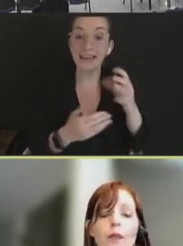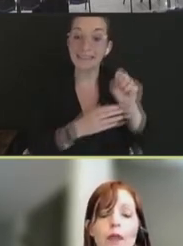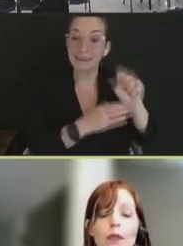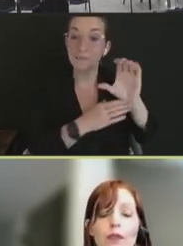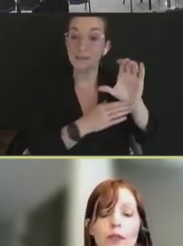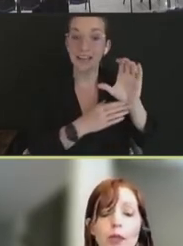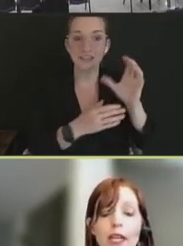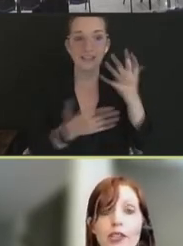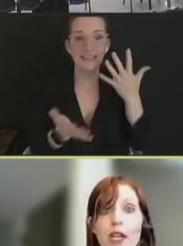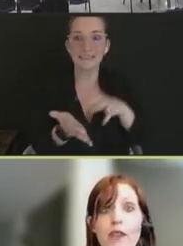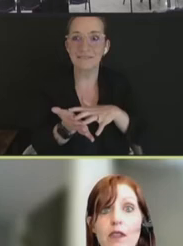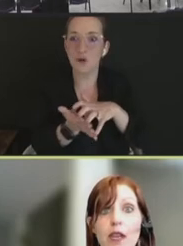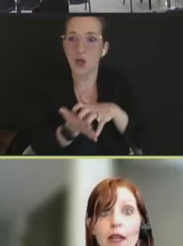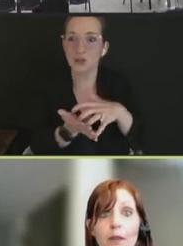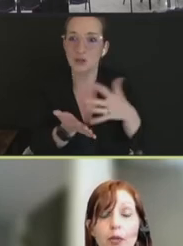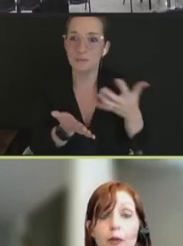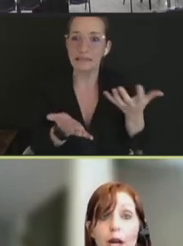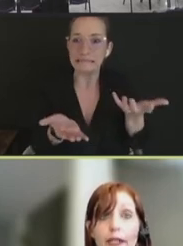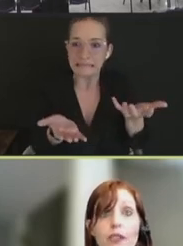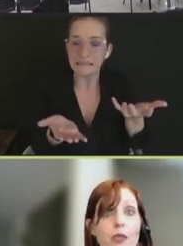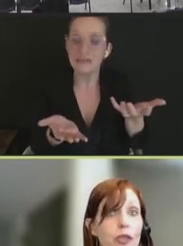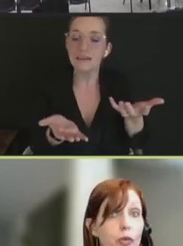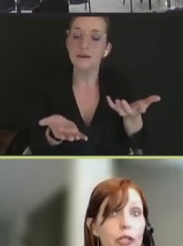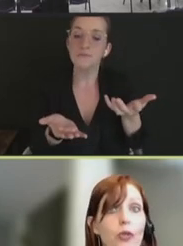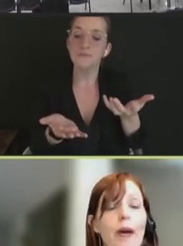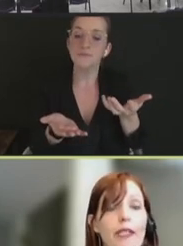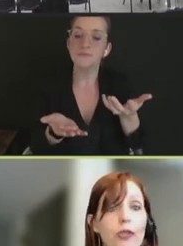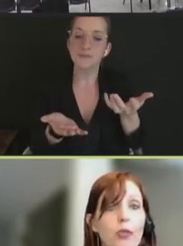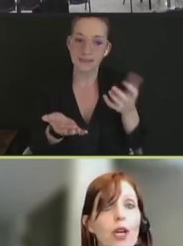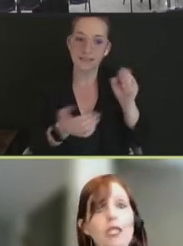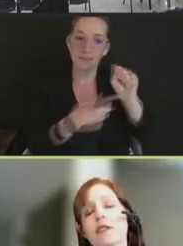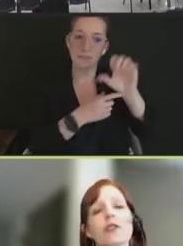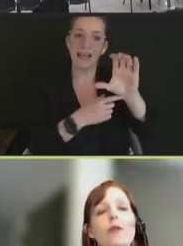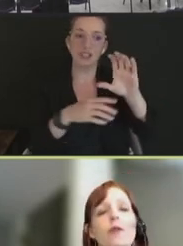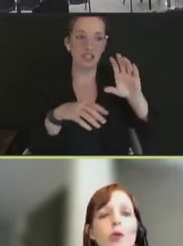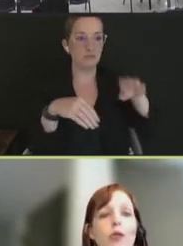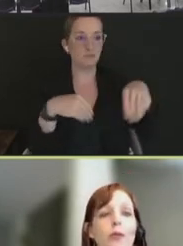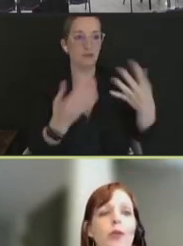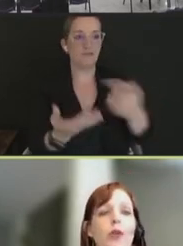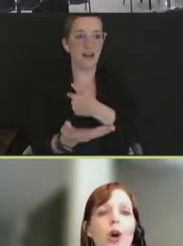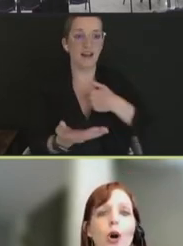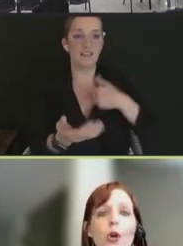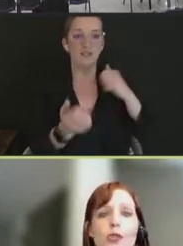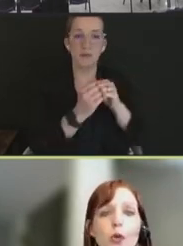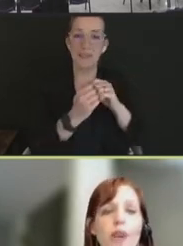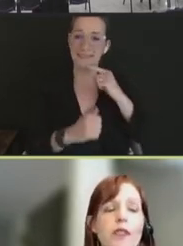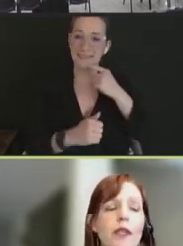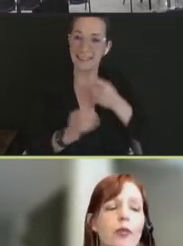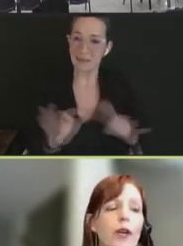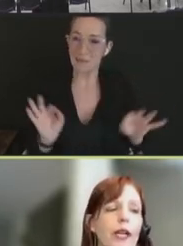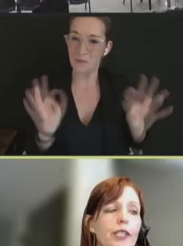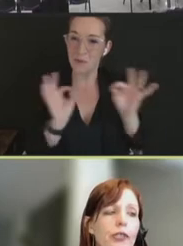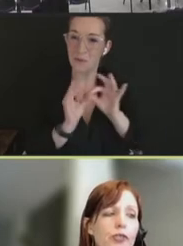supply chains that provide us with critical medical products that are vulnerable, also ones that provide consumer